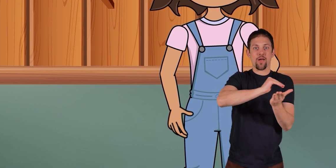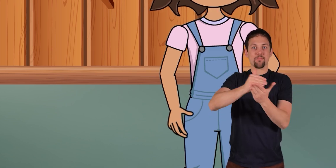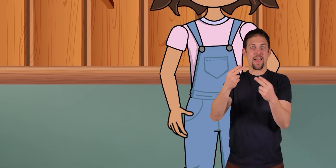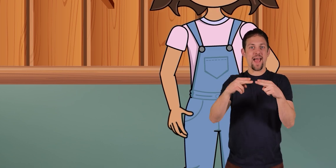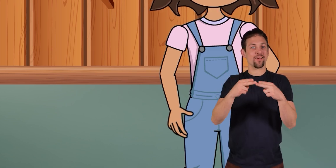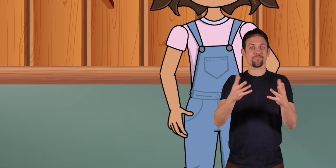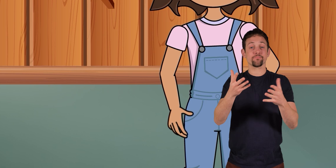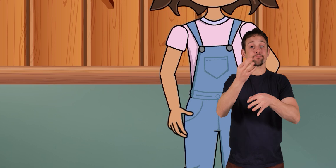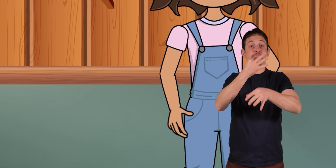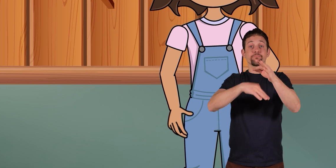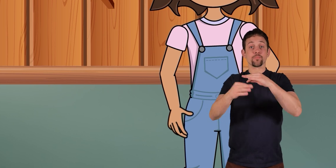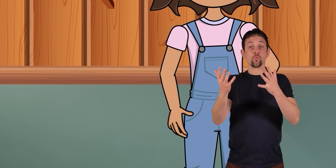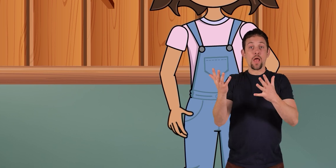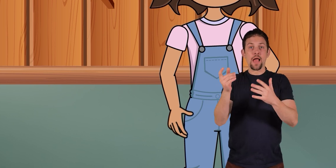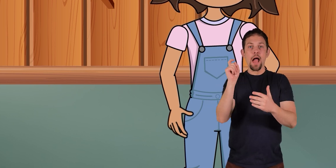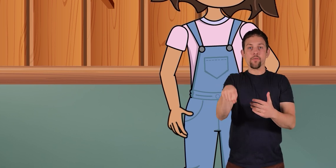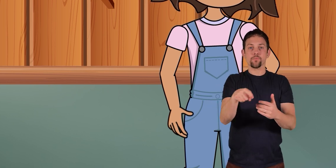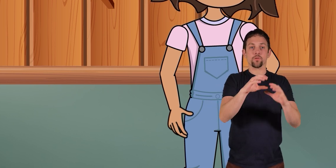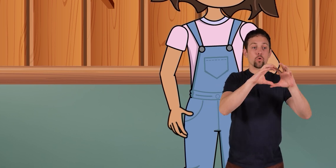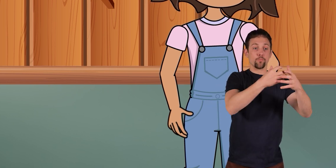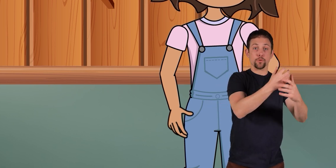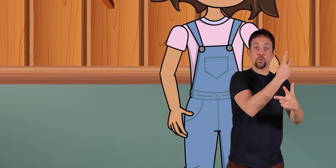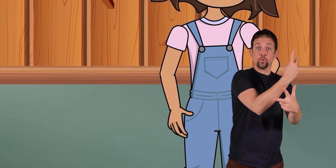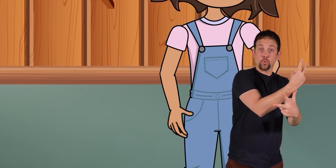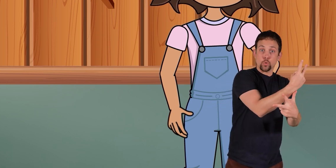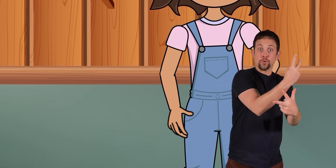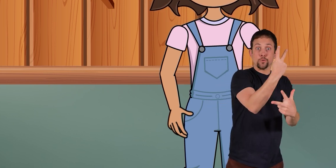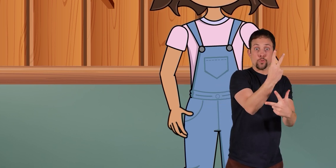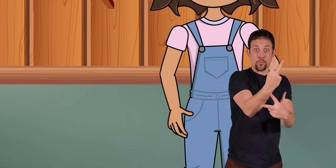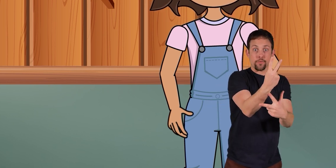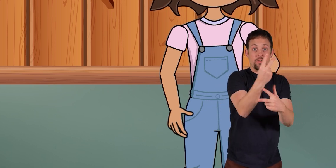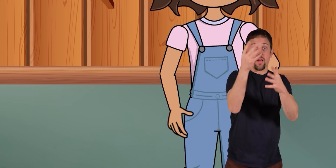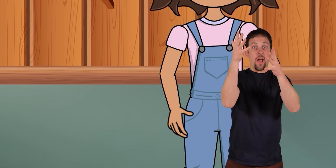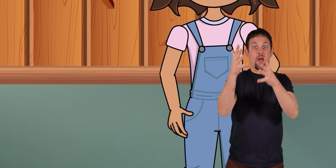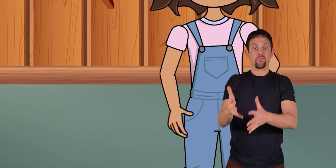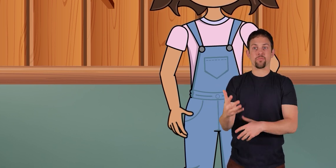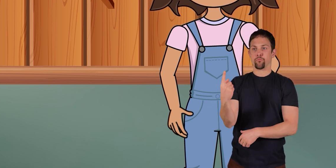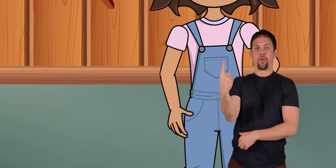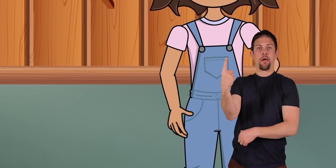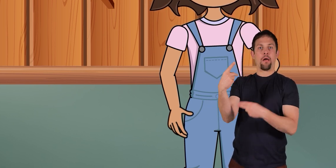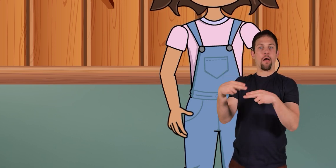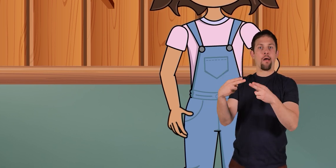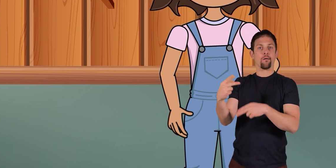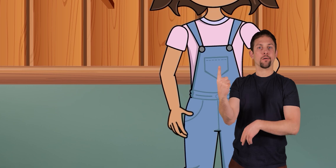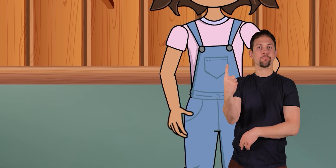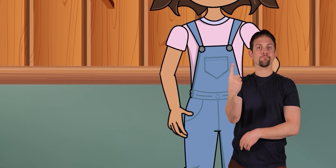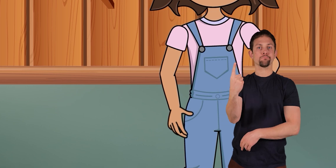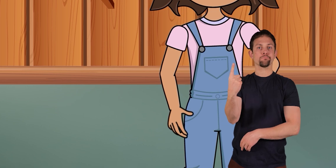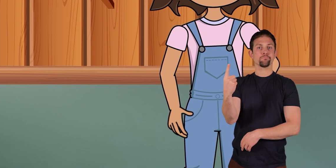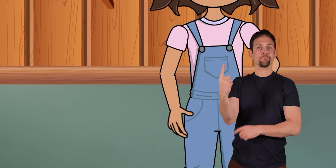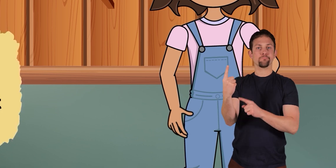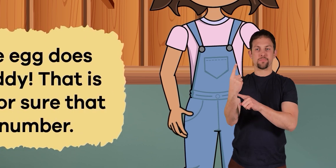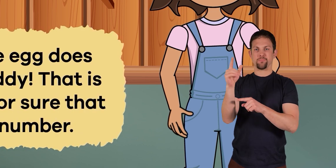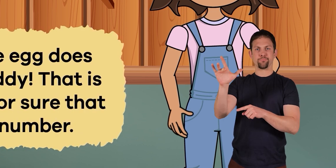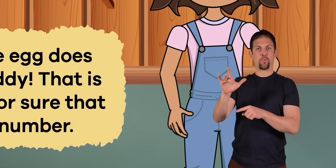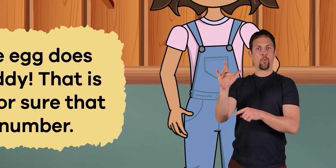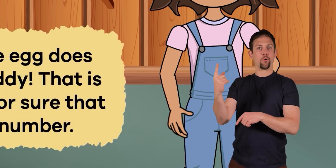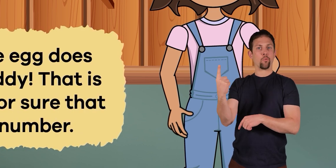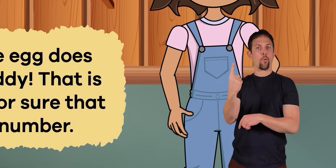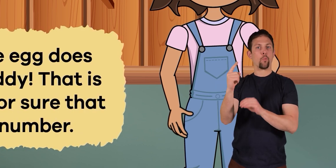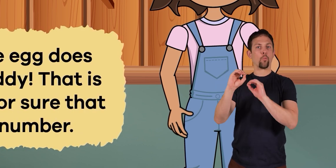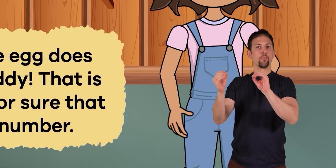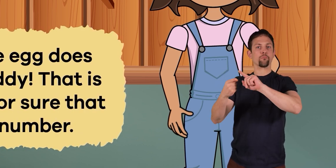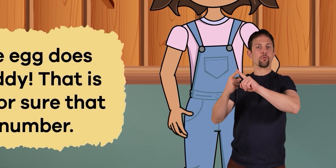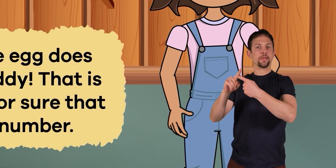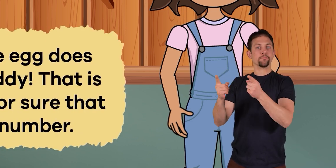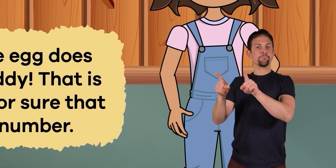eggs. Instead, you have two groups of two eggs each, with one egg left over. The poor